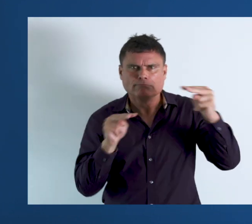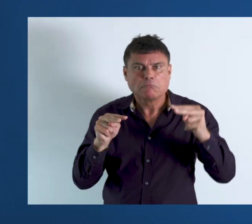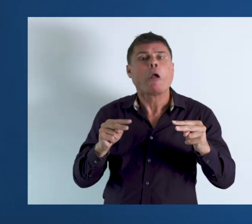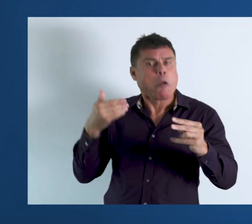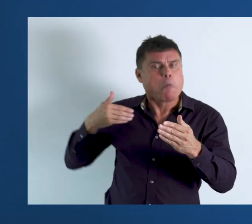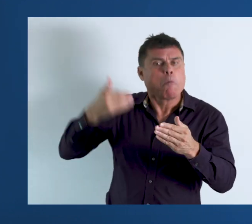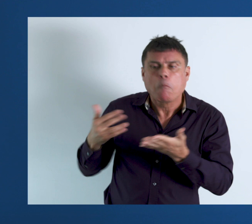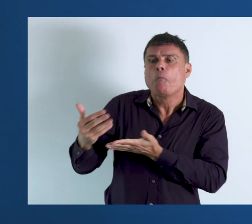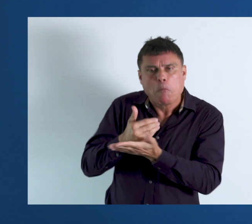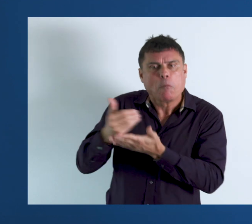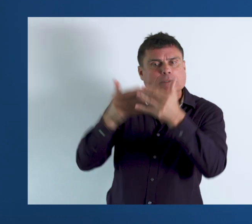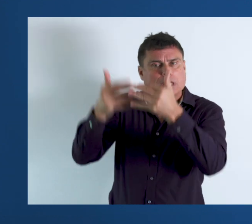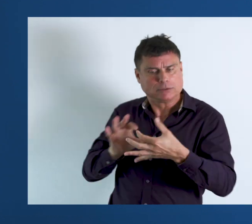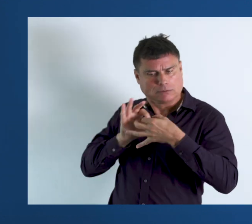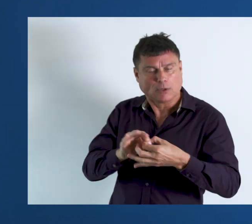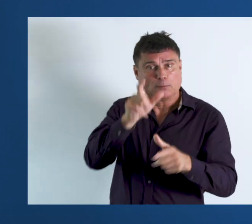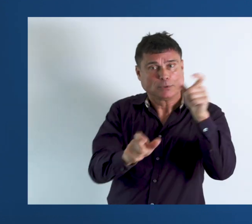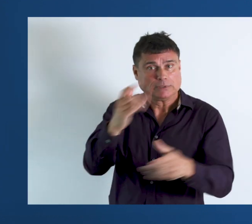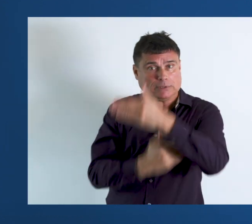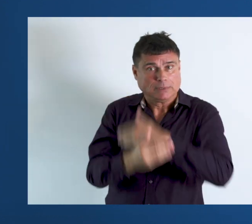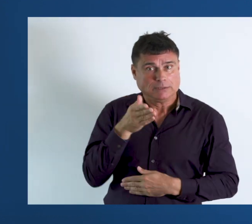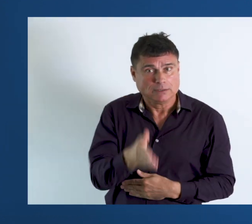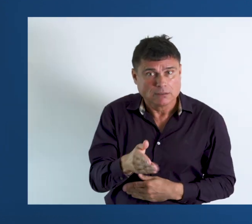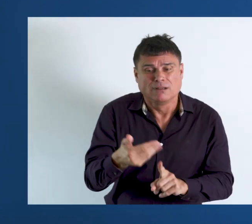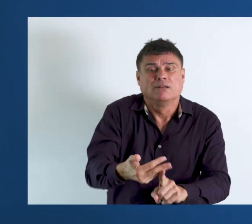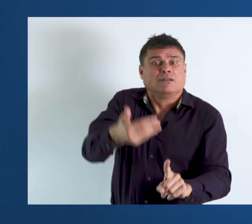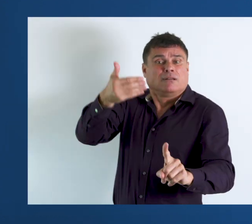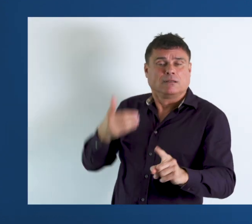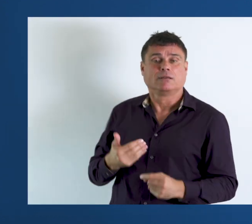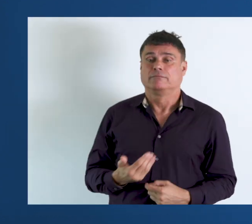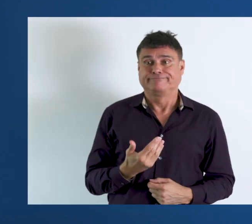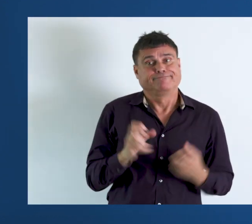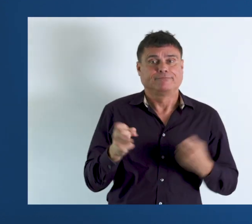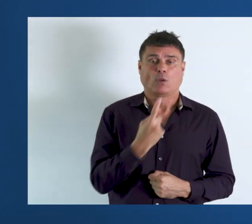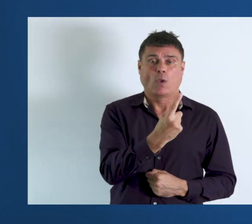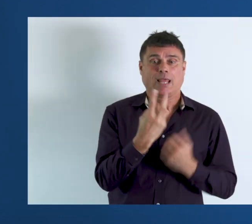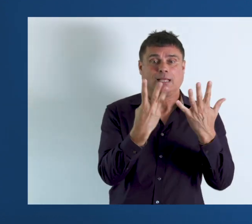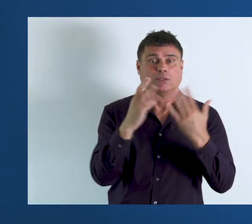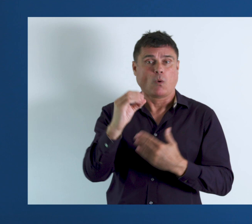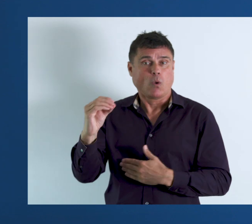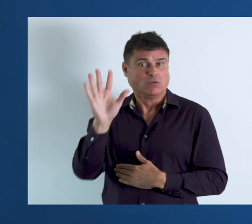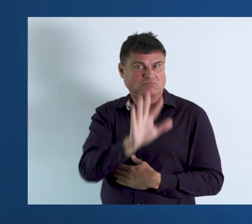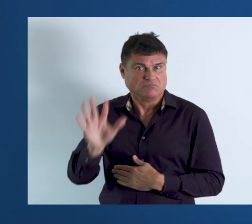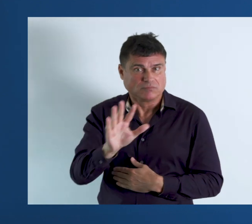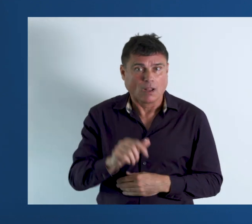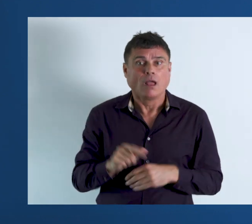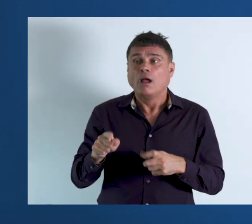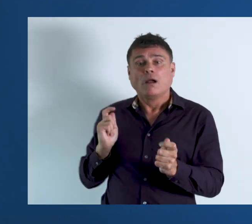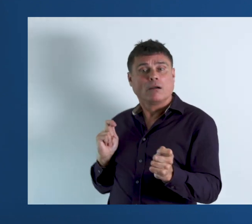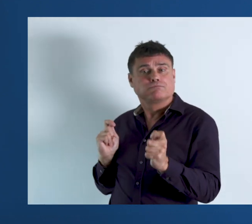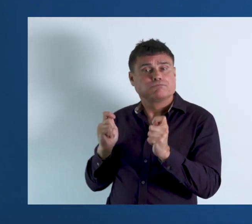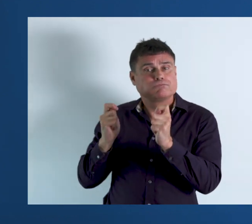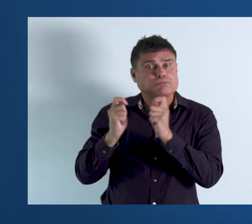have collected data on persons with disabilities. And these go back to the 19th century. What has changed over